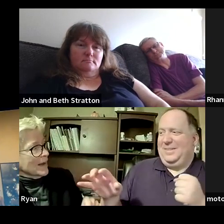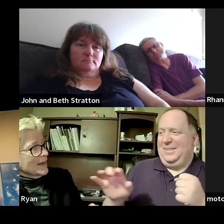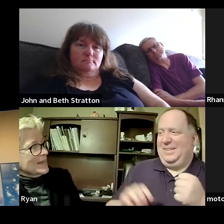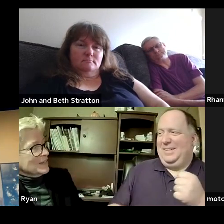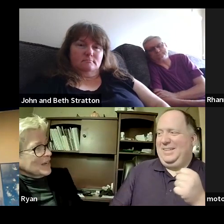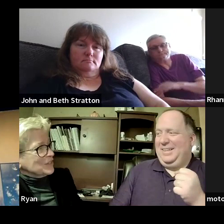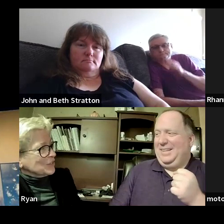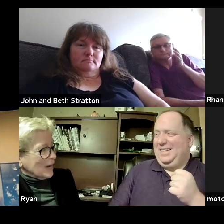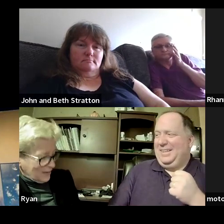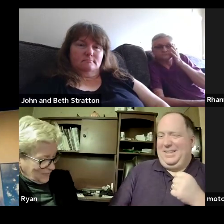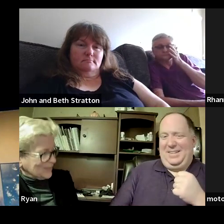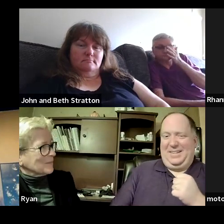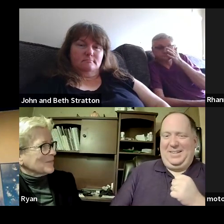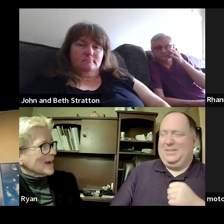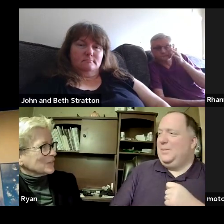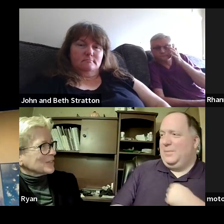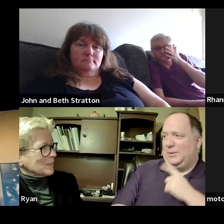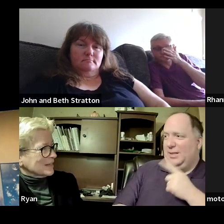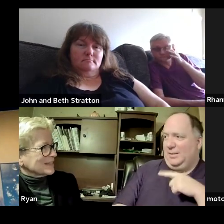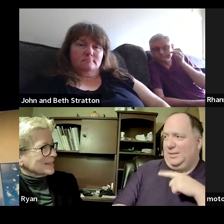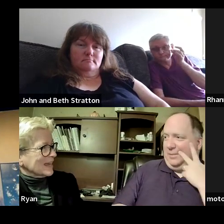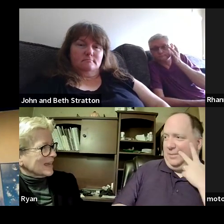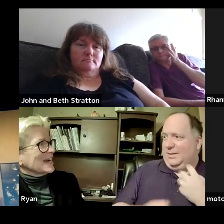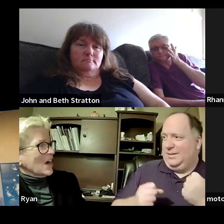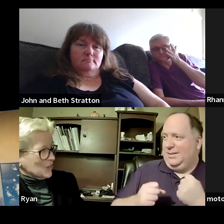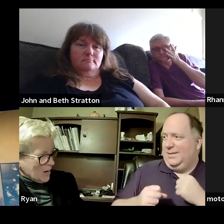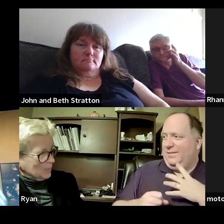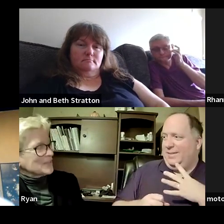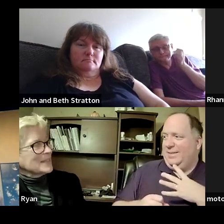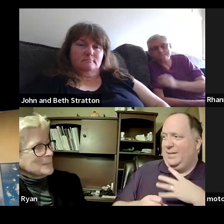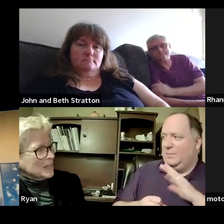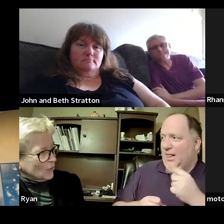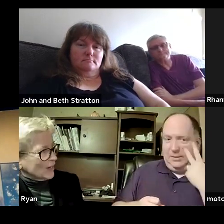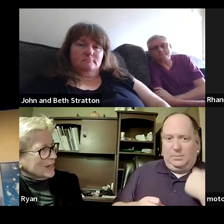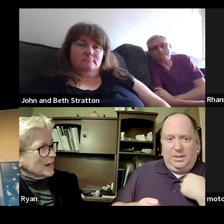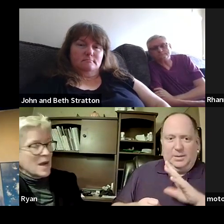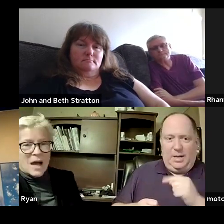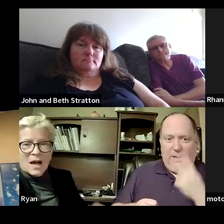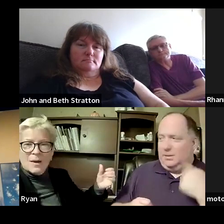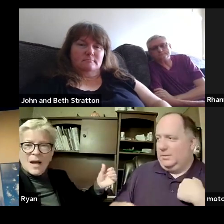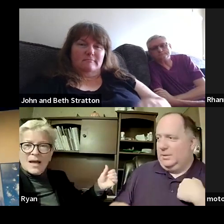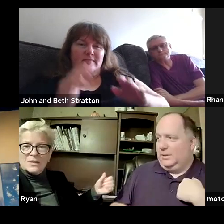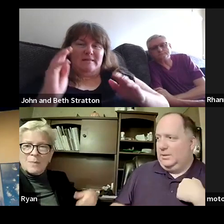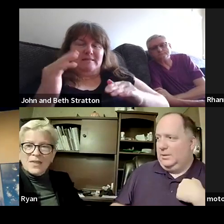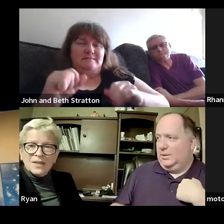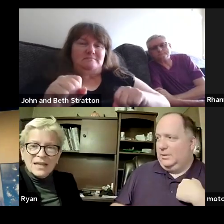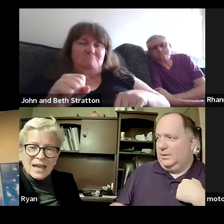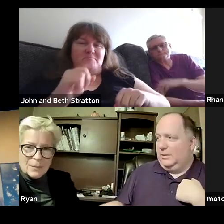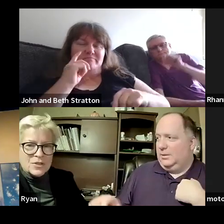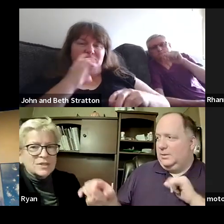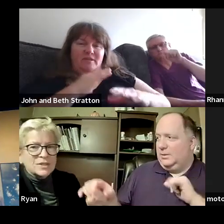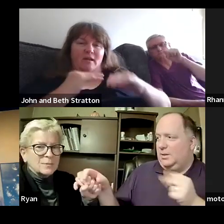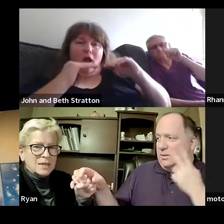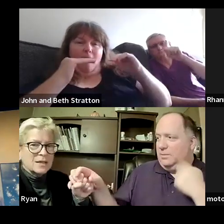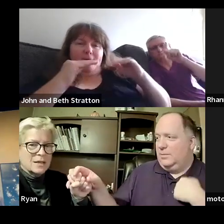uh yes i do have some vows or something all right are you able to see me laurie um is bethany